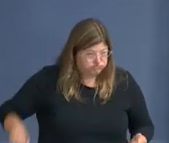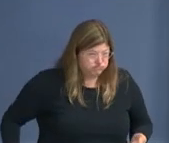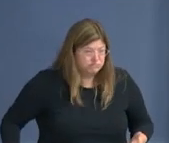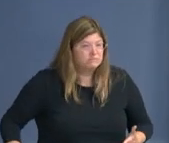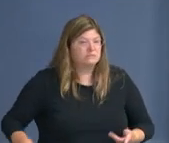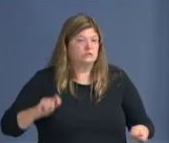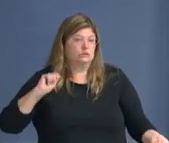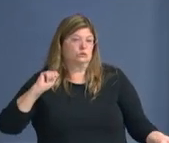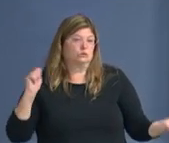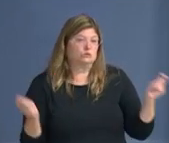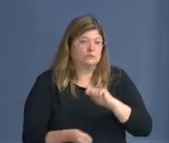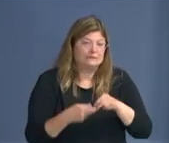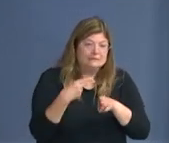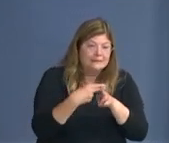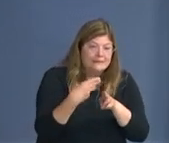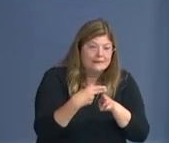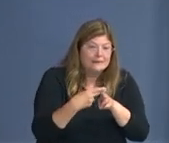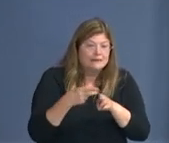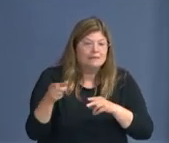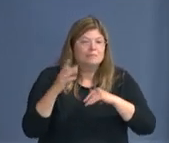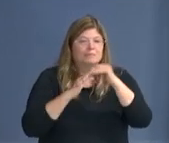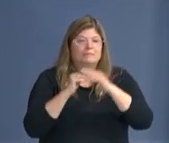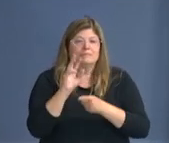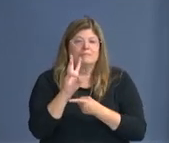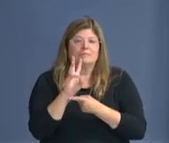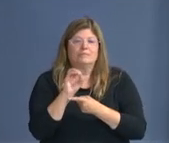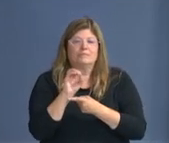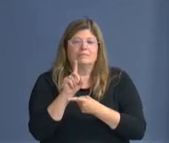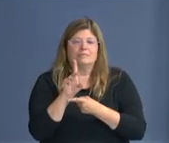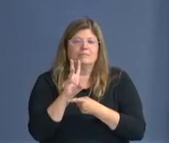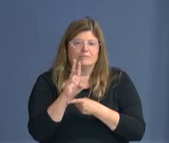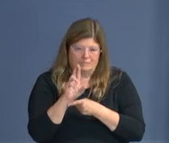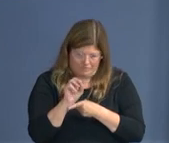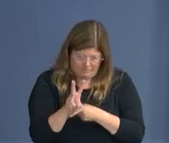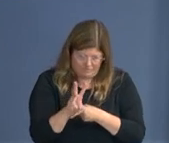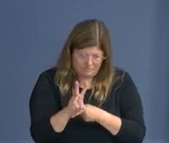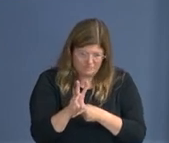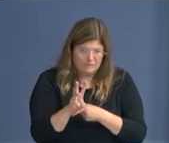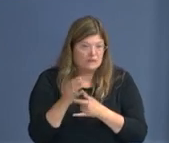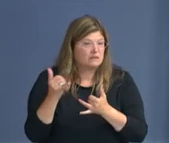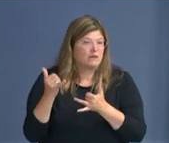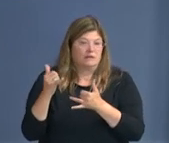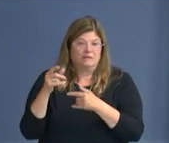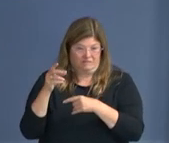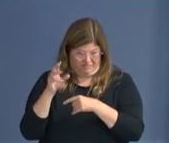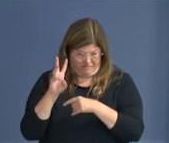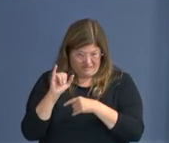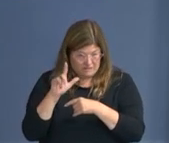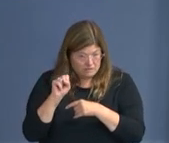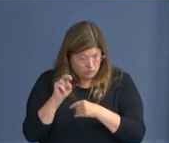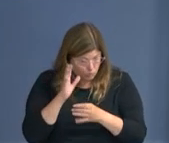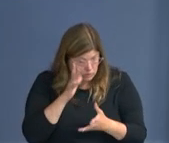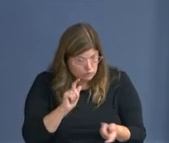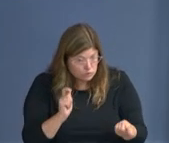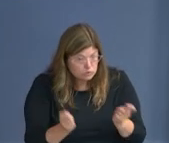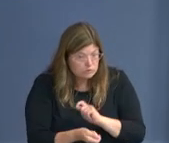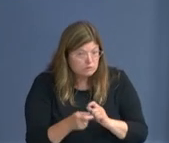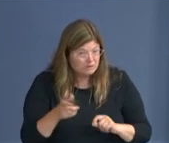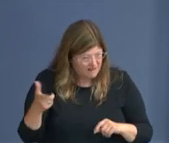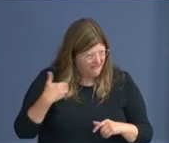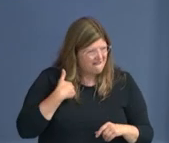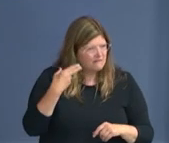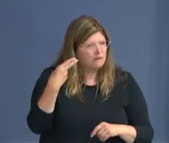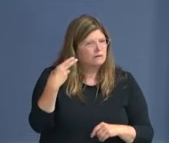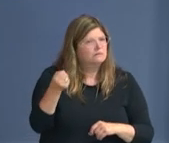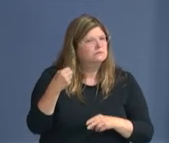here in the district. What is your, what is your position on changing the name of that school? It has been, and I think that the